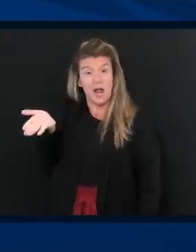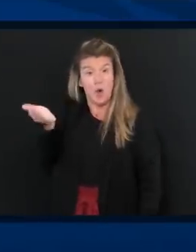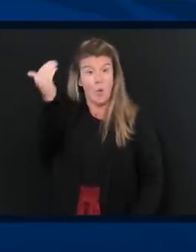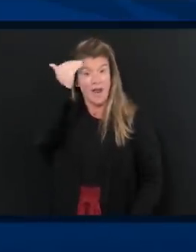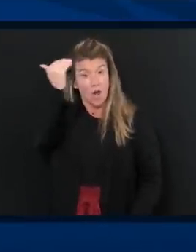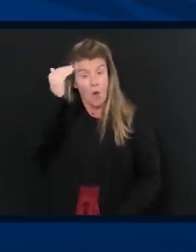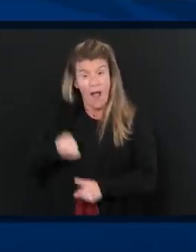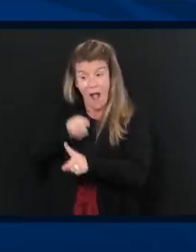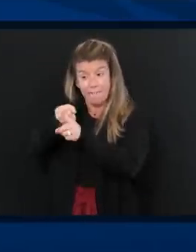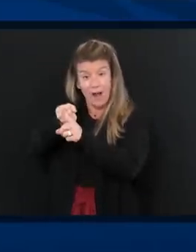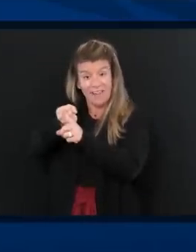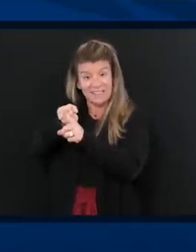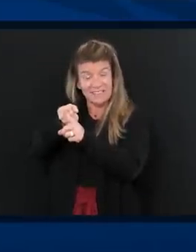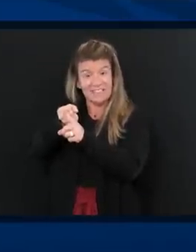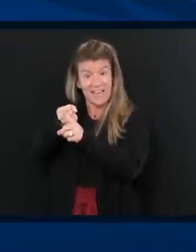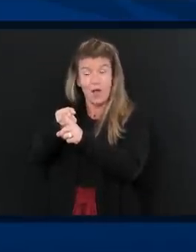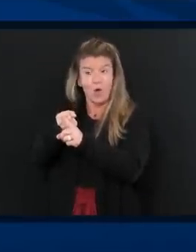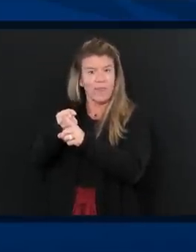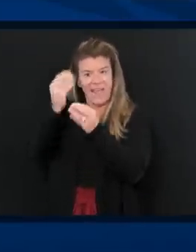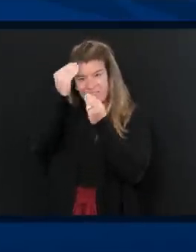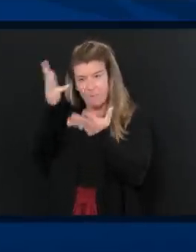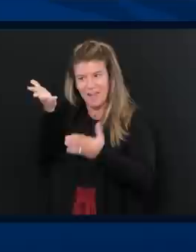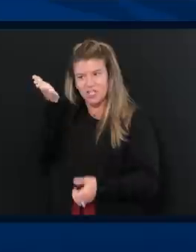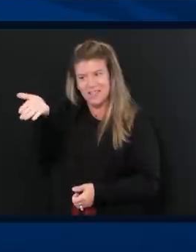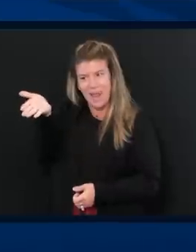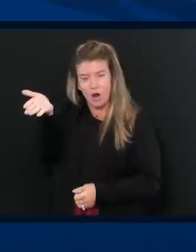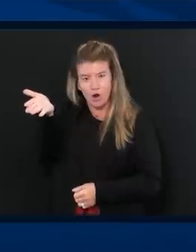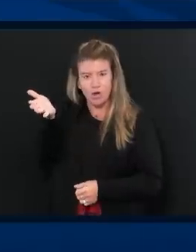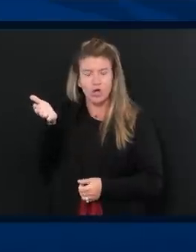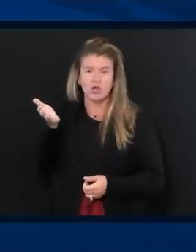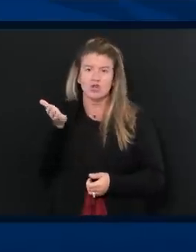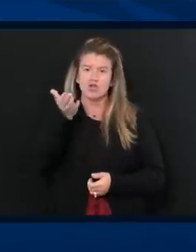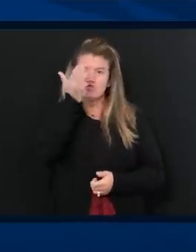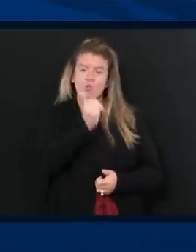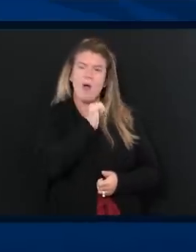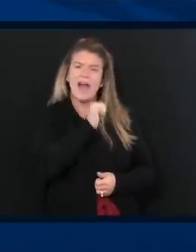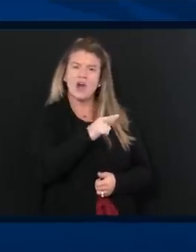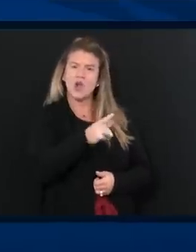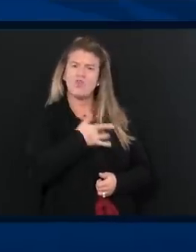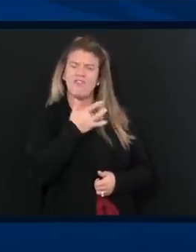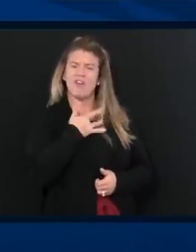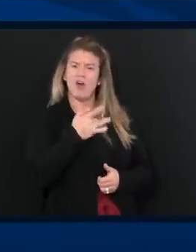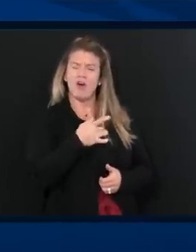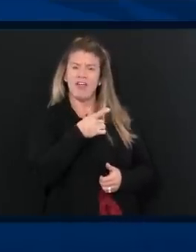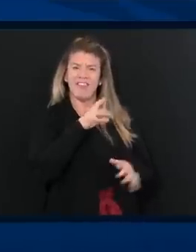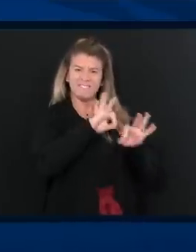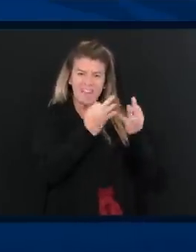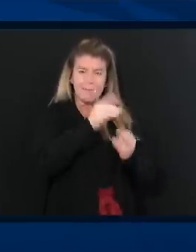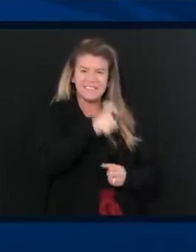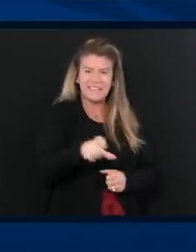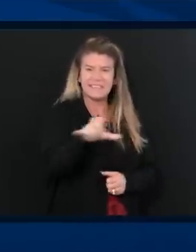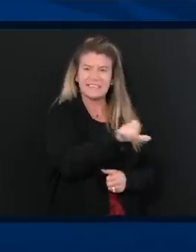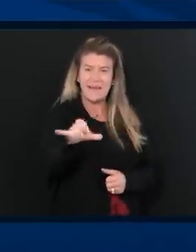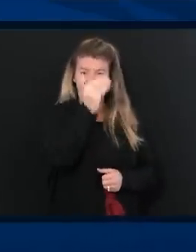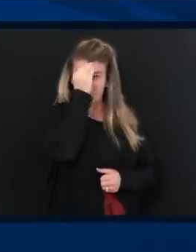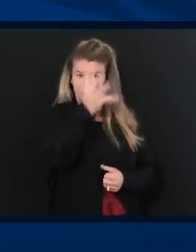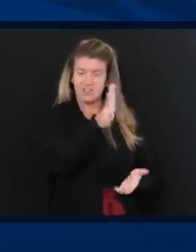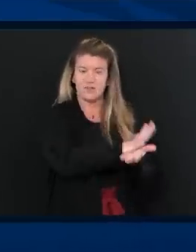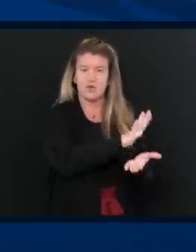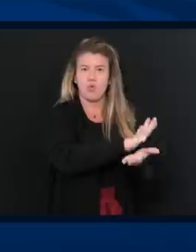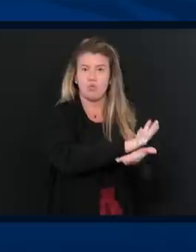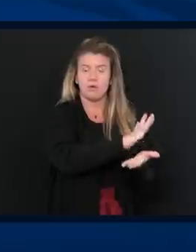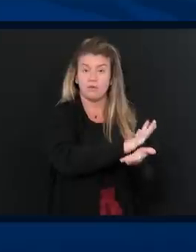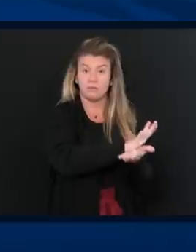outbreaks that families have needed. What is the thinking that families don't need that exact same information where schools are